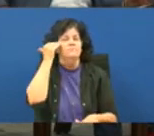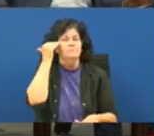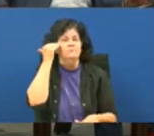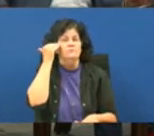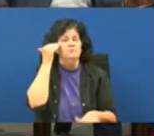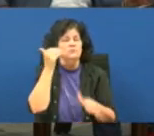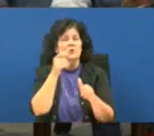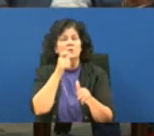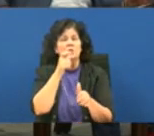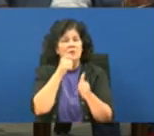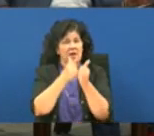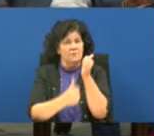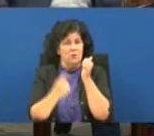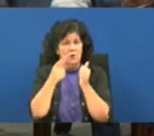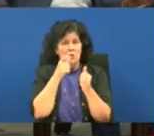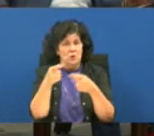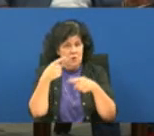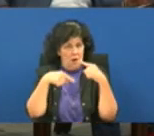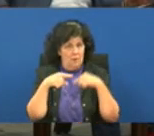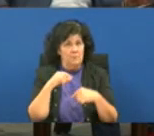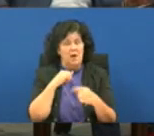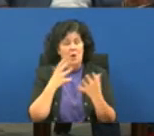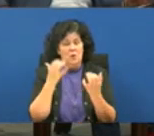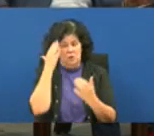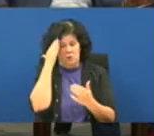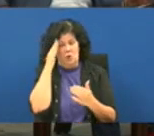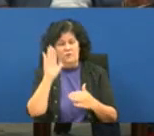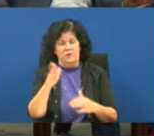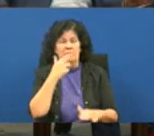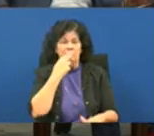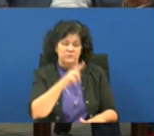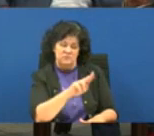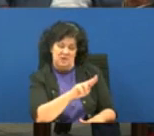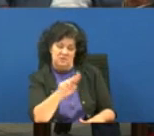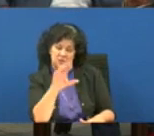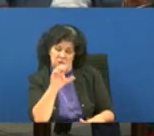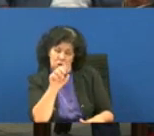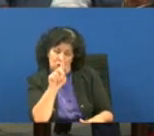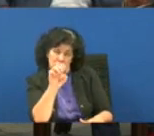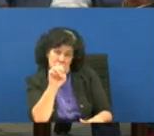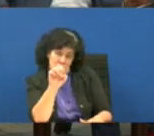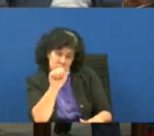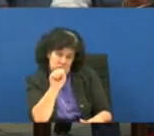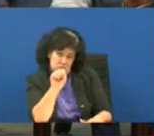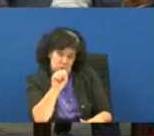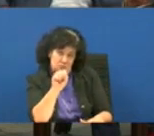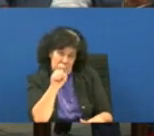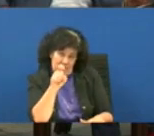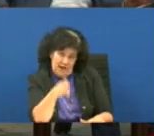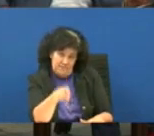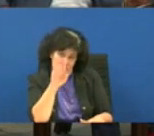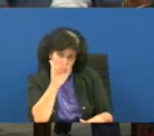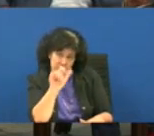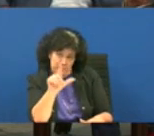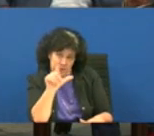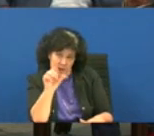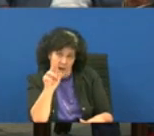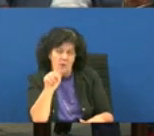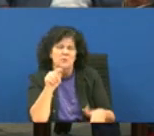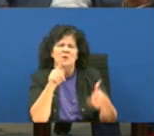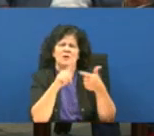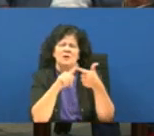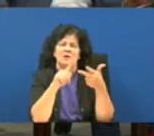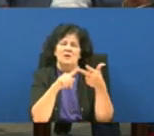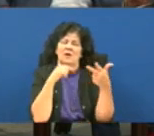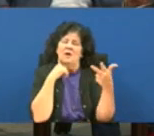that came in there i want to know the diagnose diagnostic codes that have to be billed out i want to